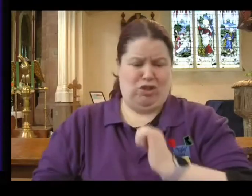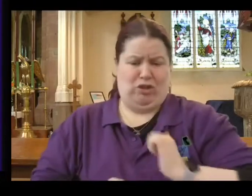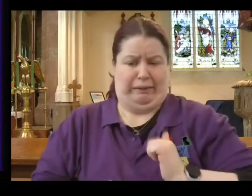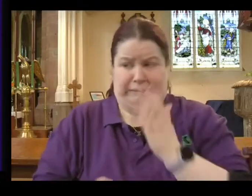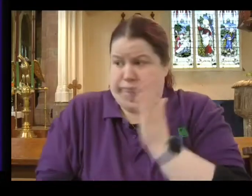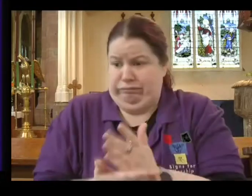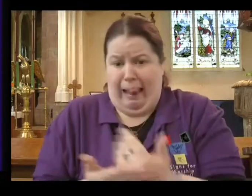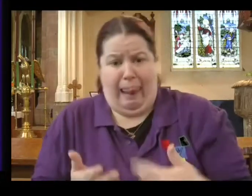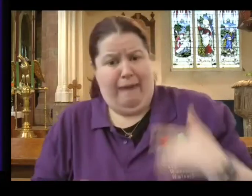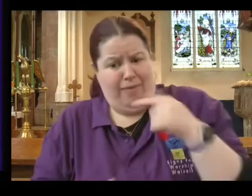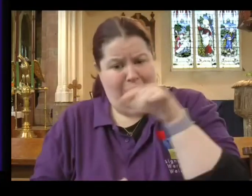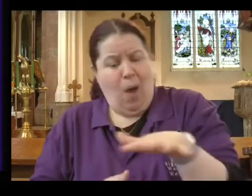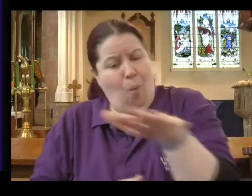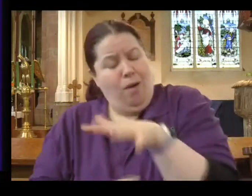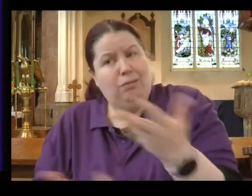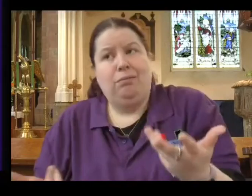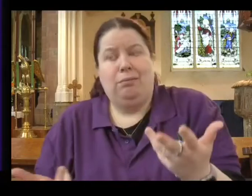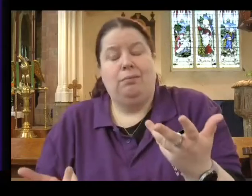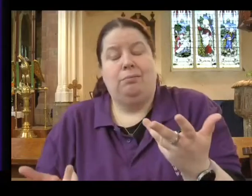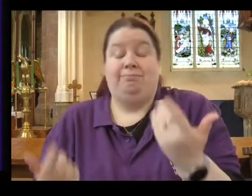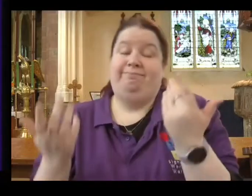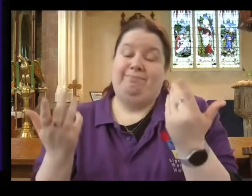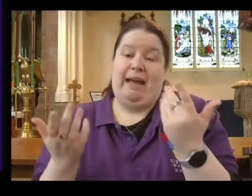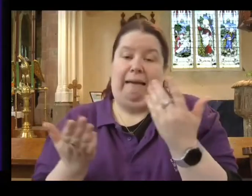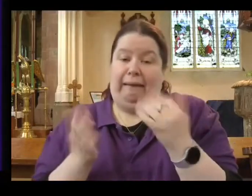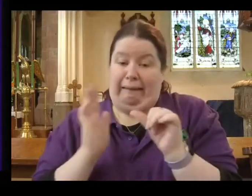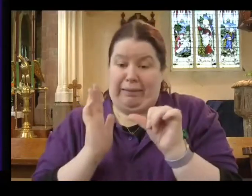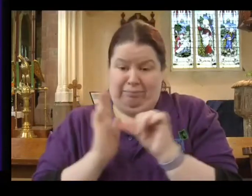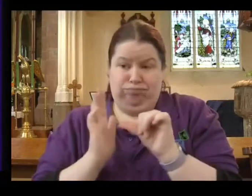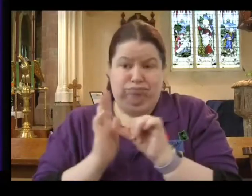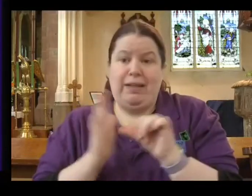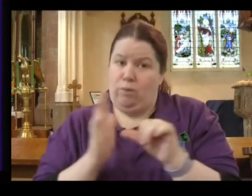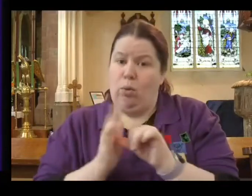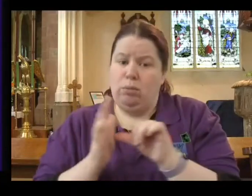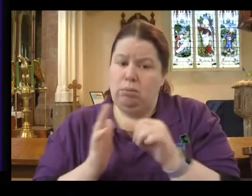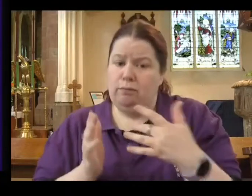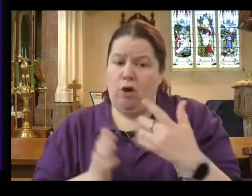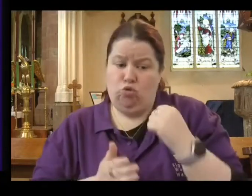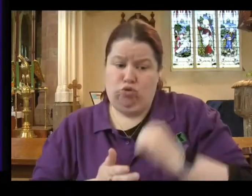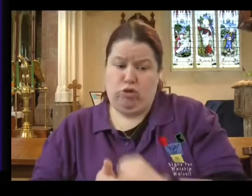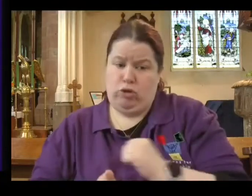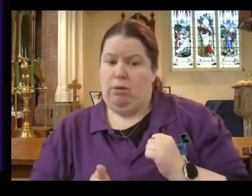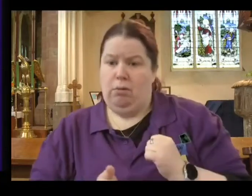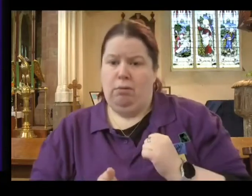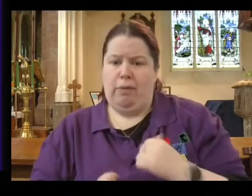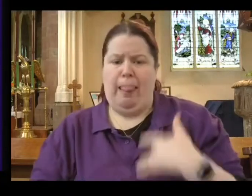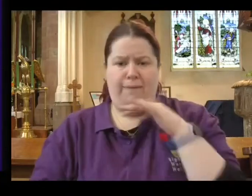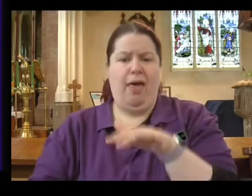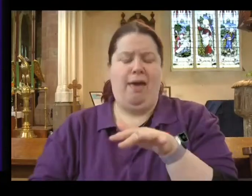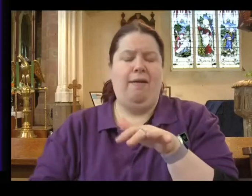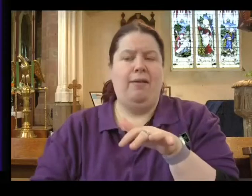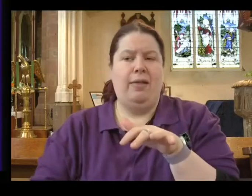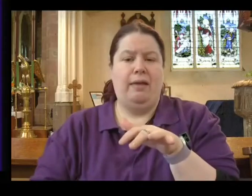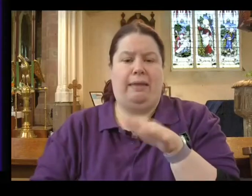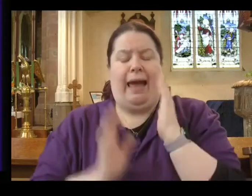world? Well, clearly, the answer is they couldn't. They couldn't. It was simple. They